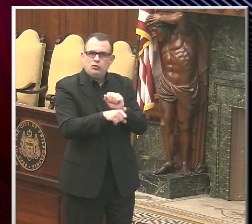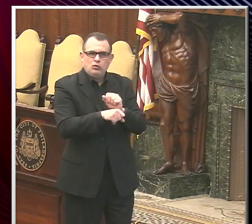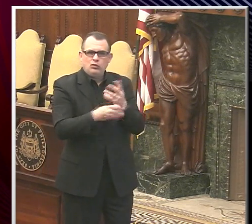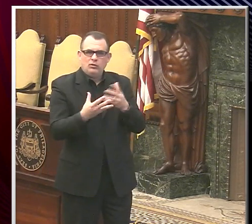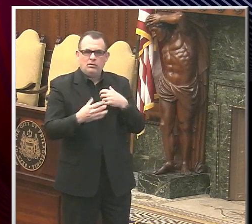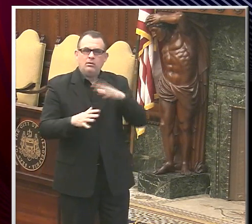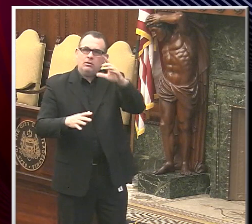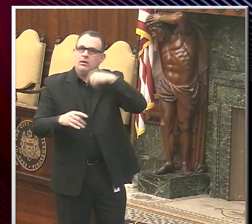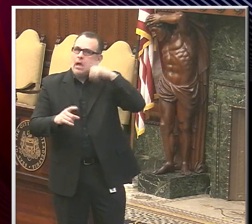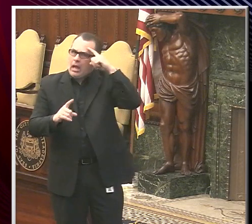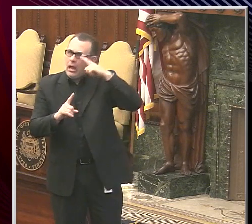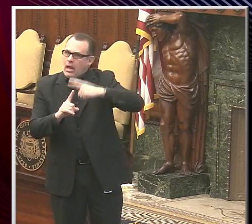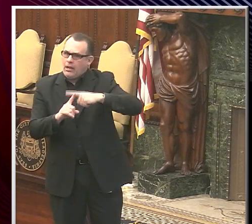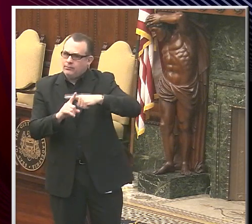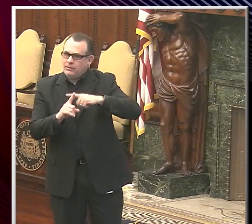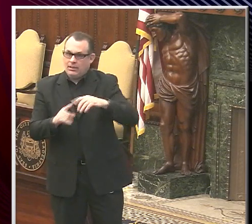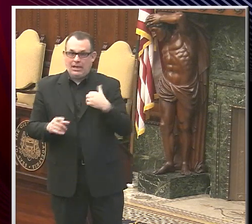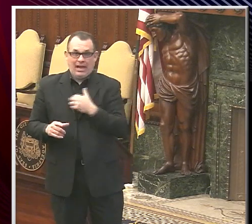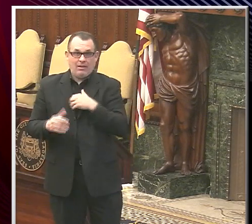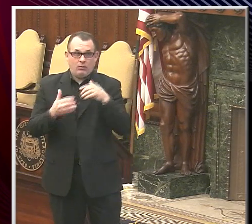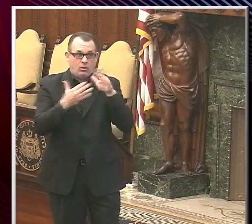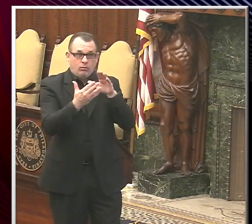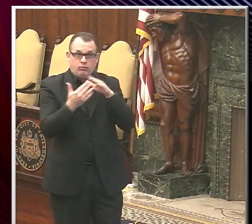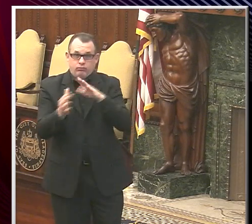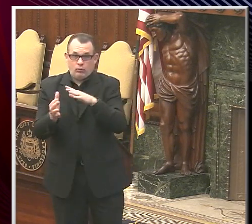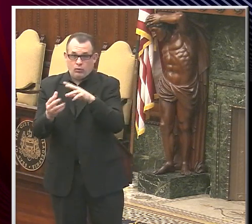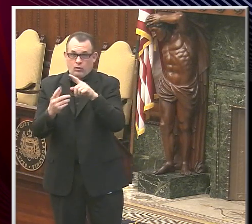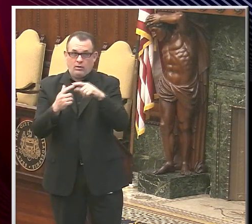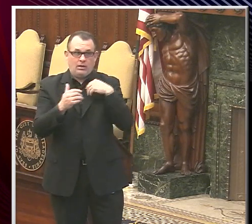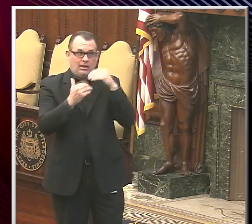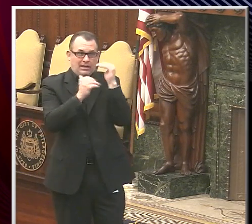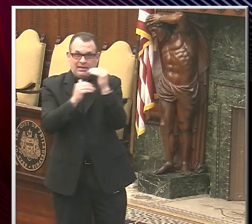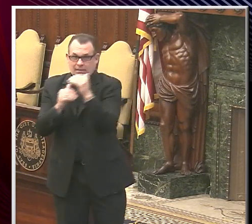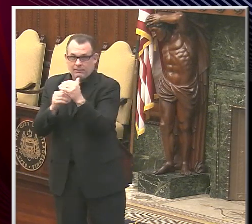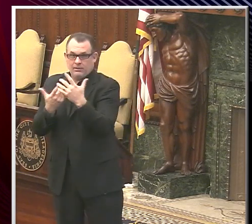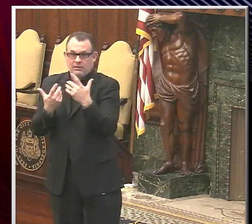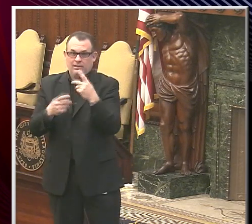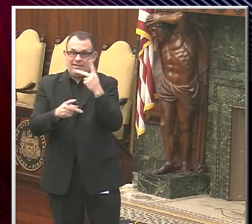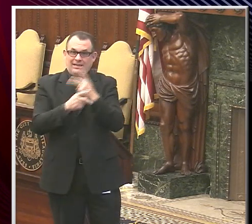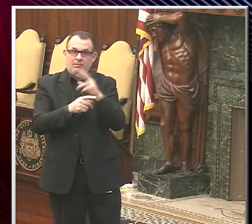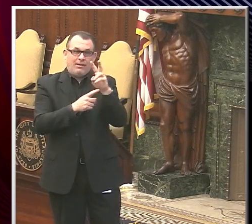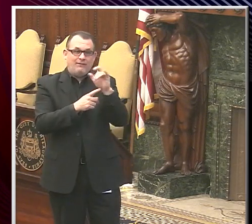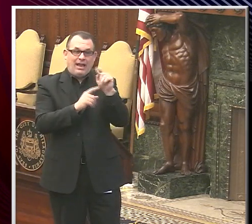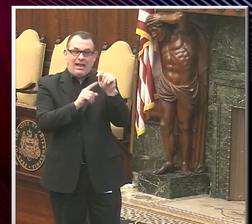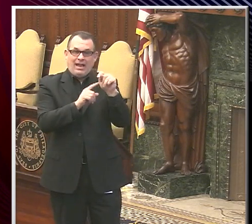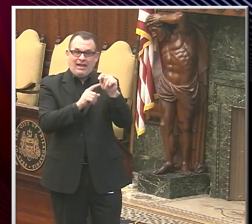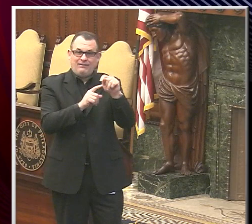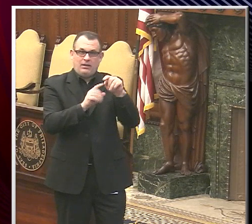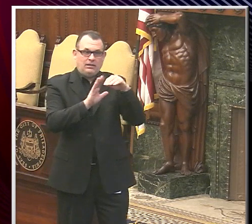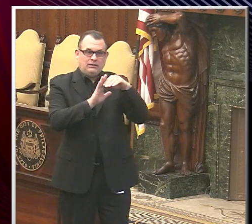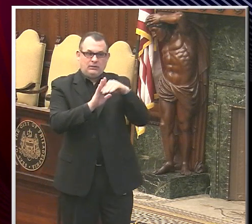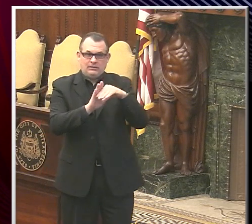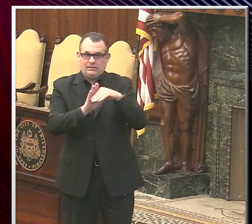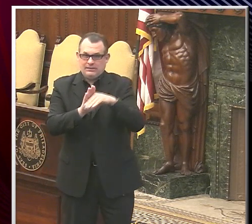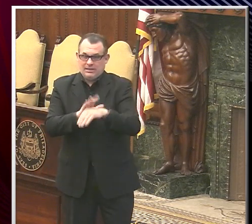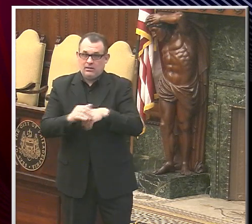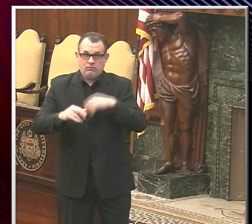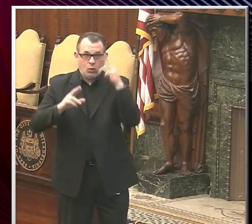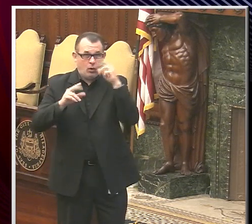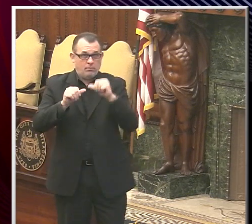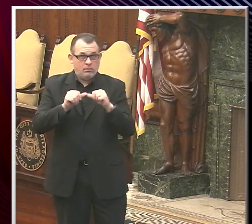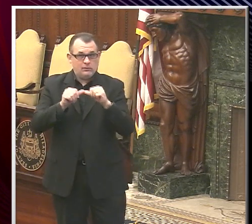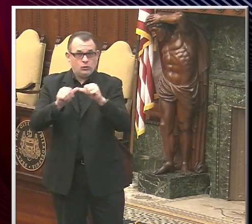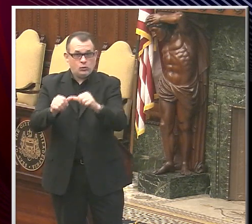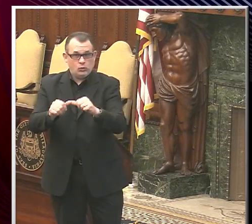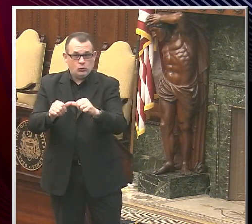steps we are taking are keeping the virus rates going down, and we'll continue to do so for at least another two